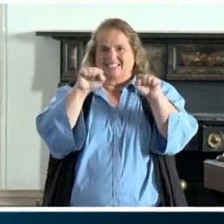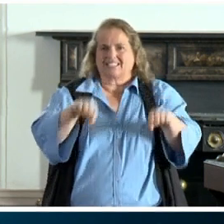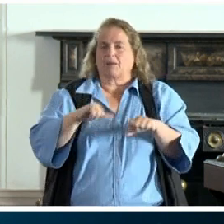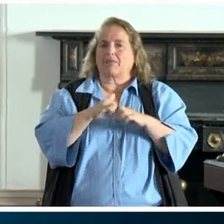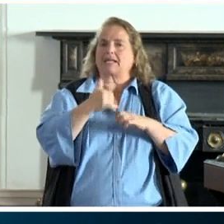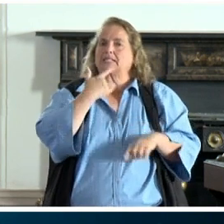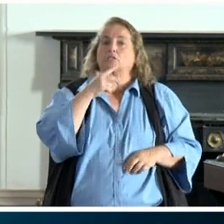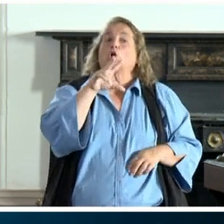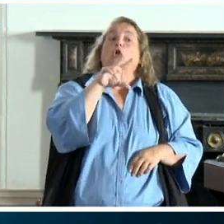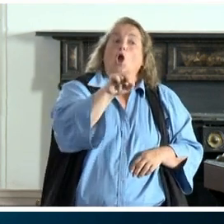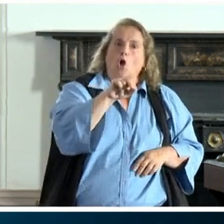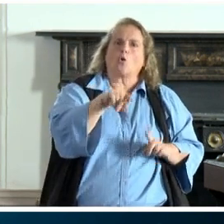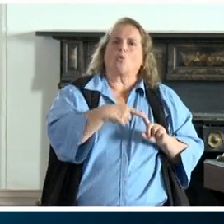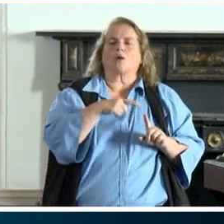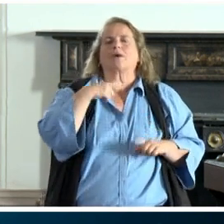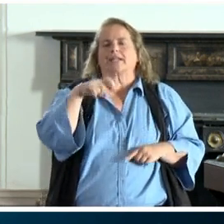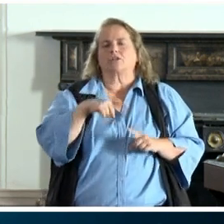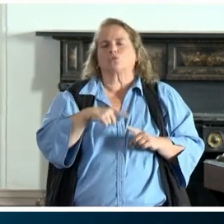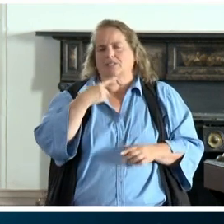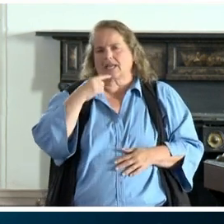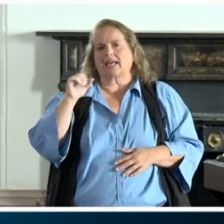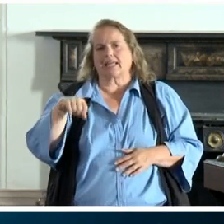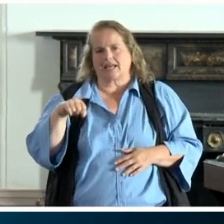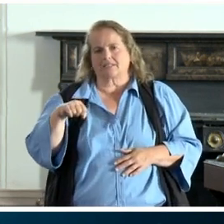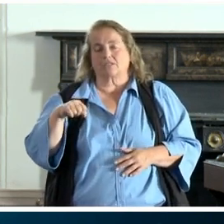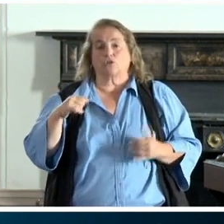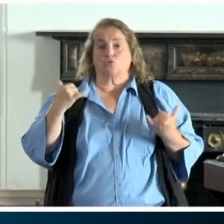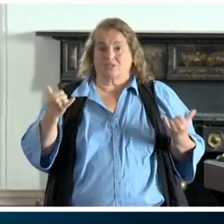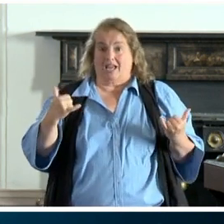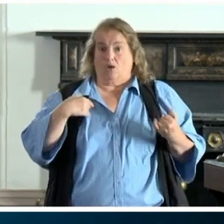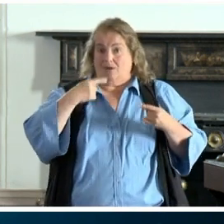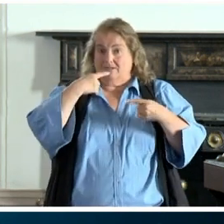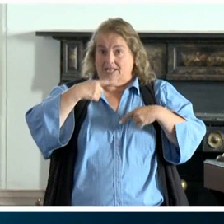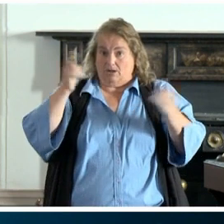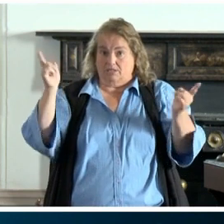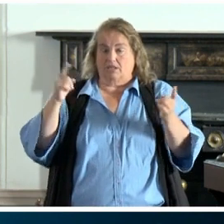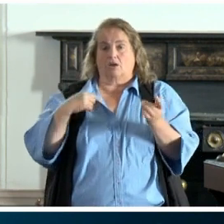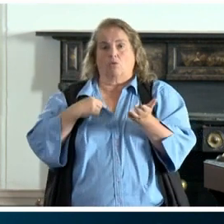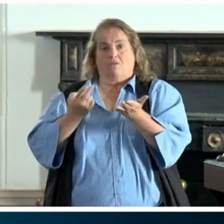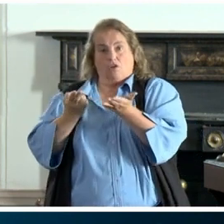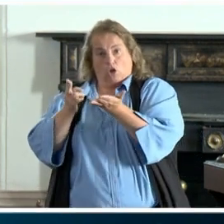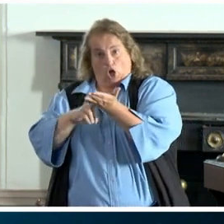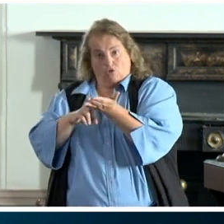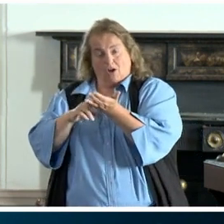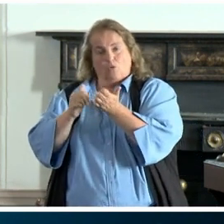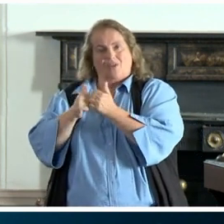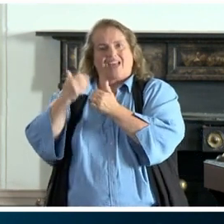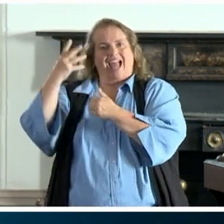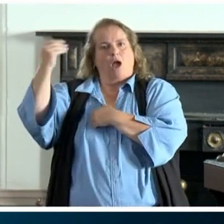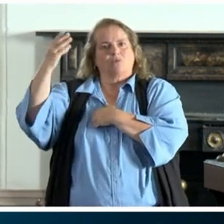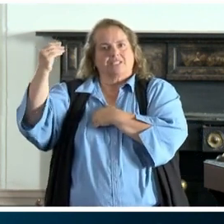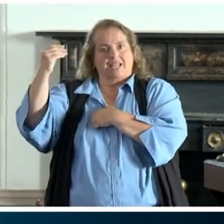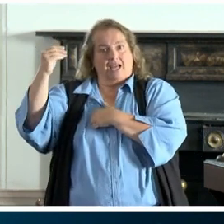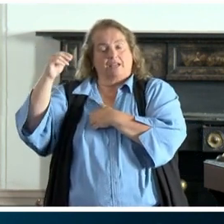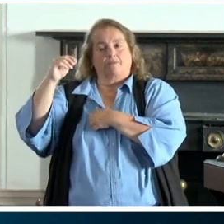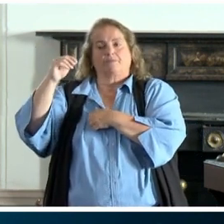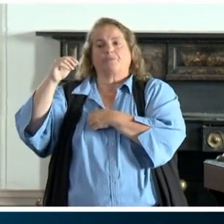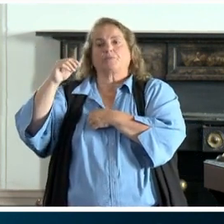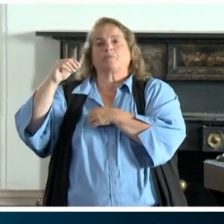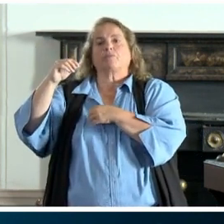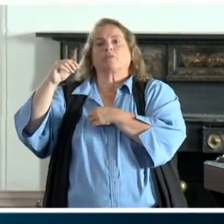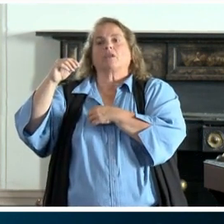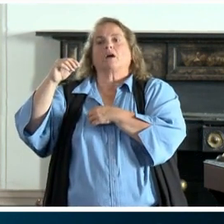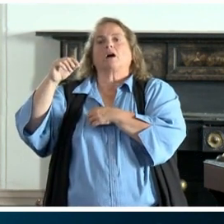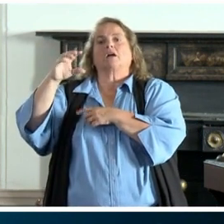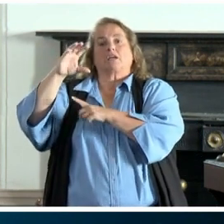But today we're announcing a contract that we have entered with an outside vendor that I believe can help us catch